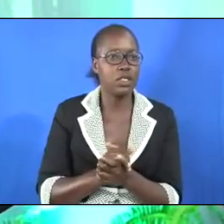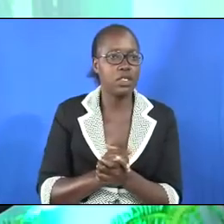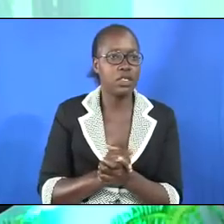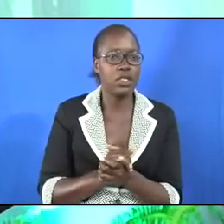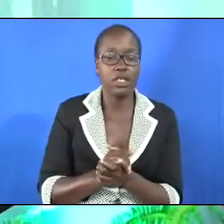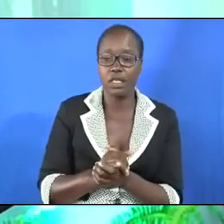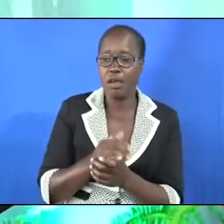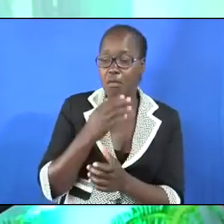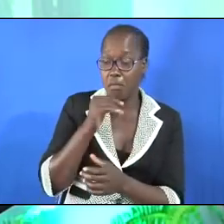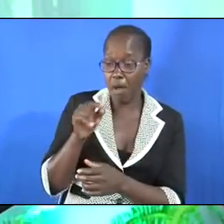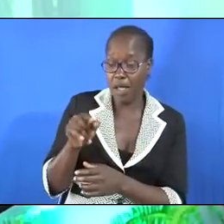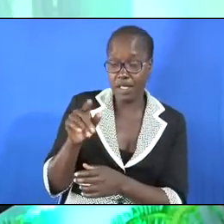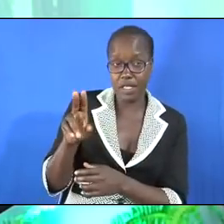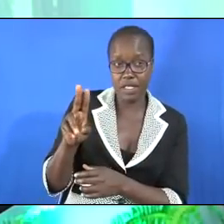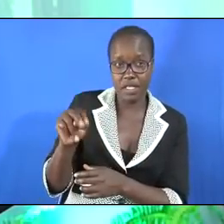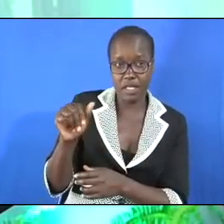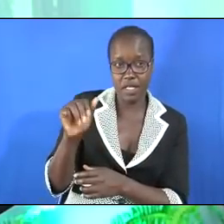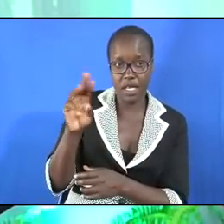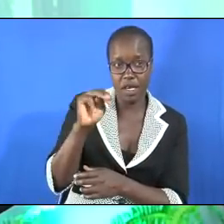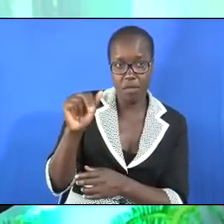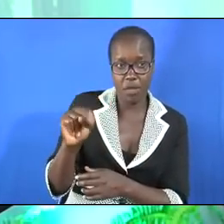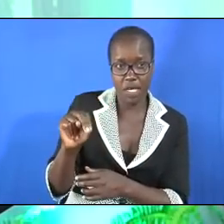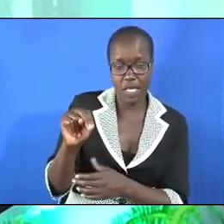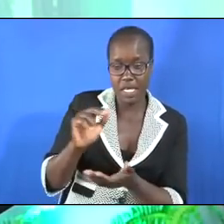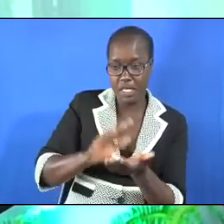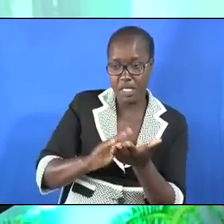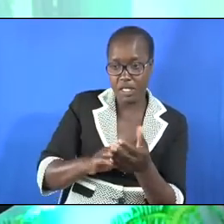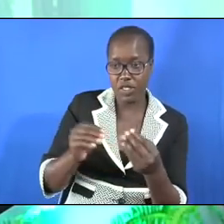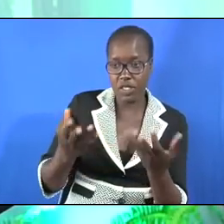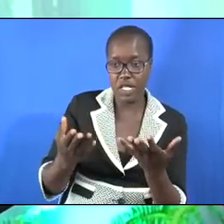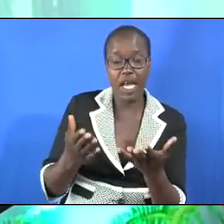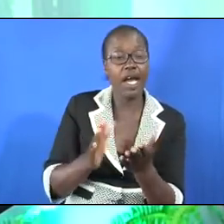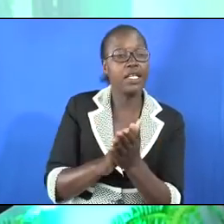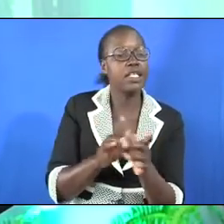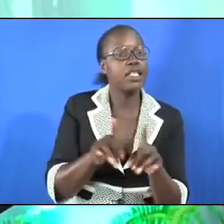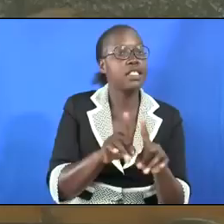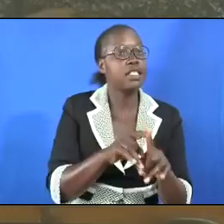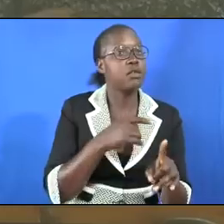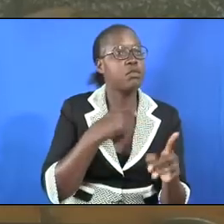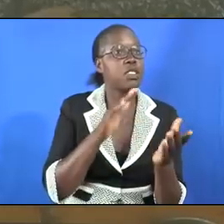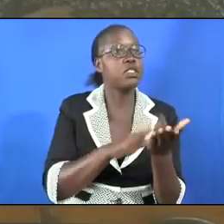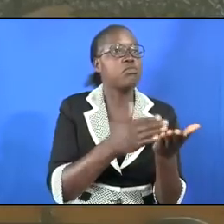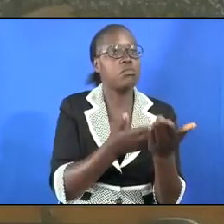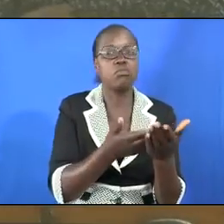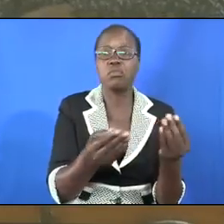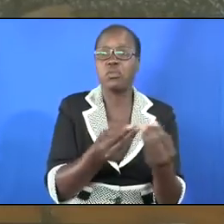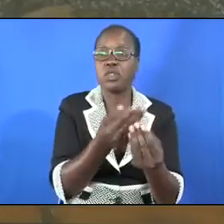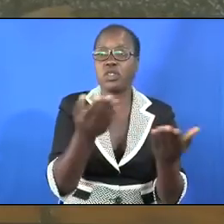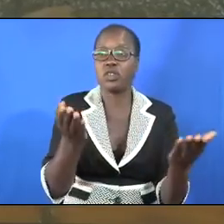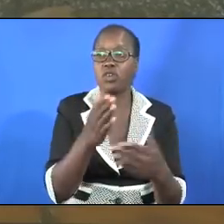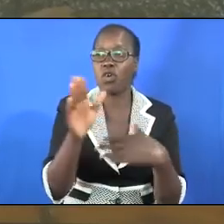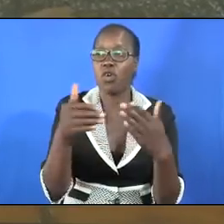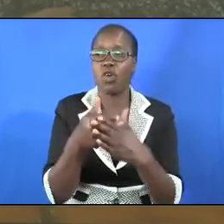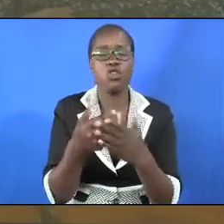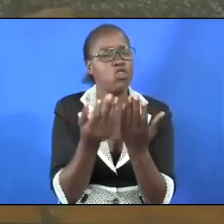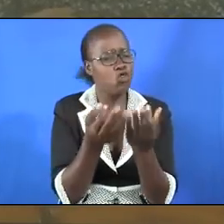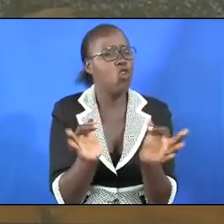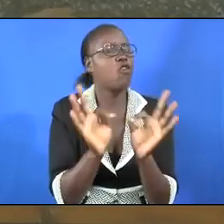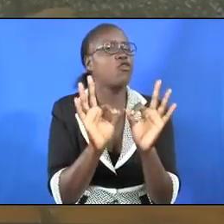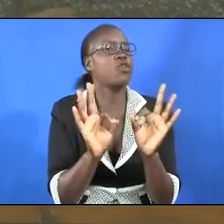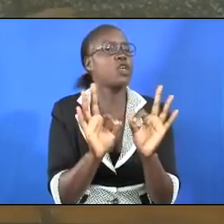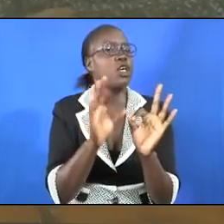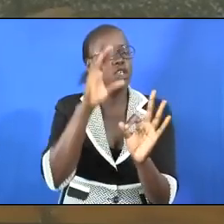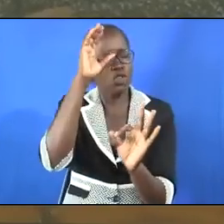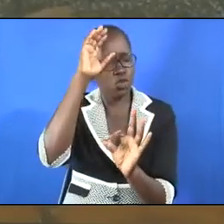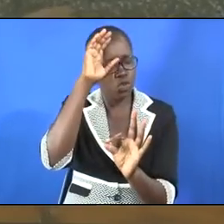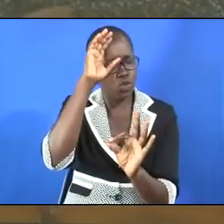Neyman was given a suggestion. And I will be offering this suggestion also to all of us. You are free to